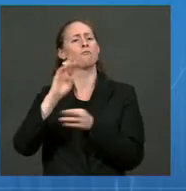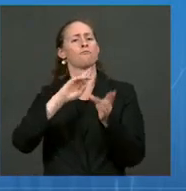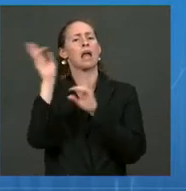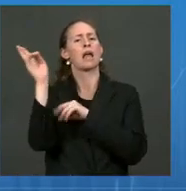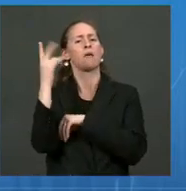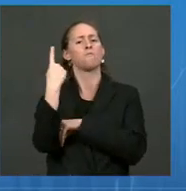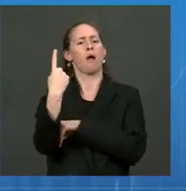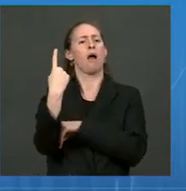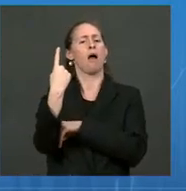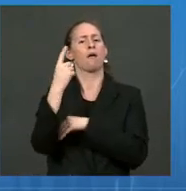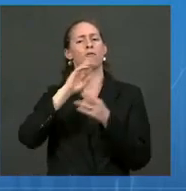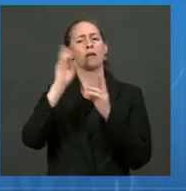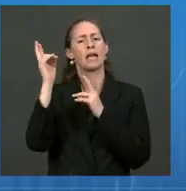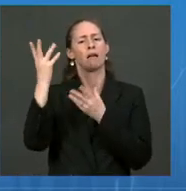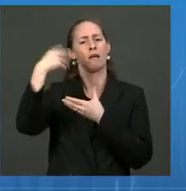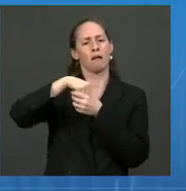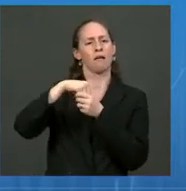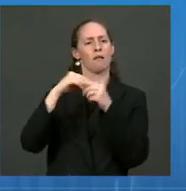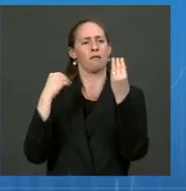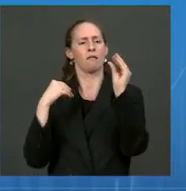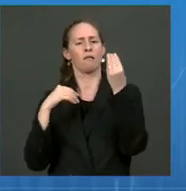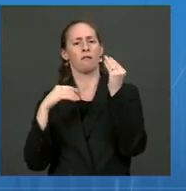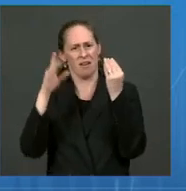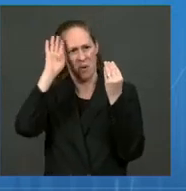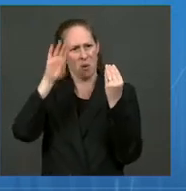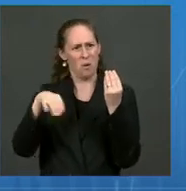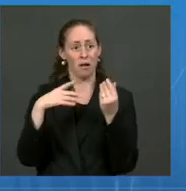no longer have to buy two test packs.